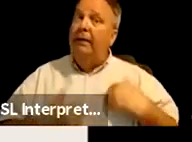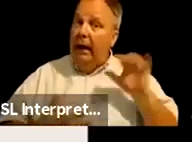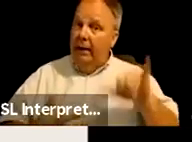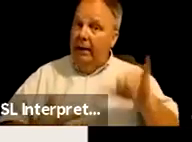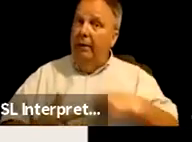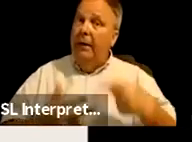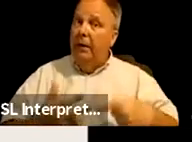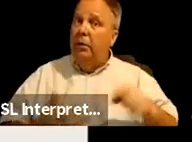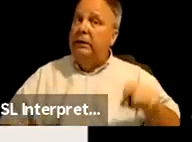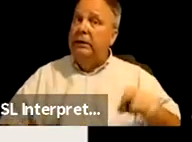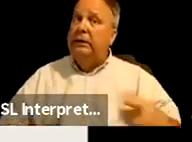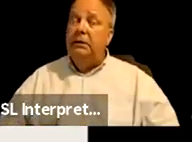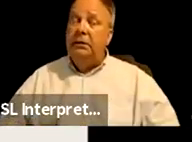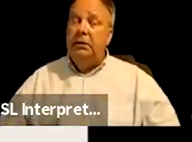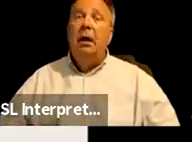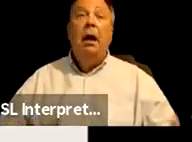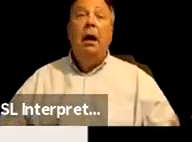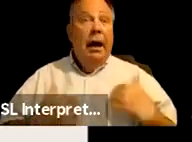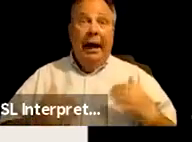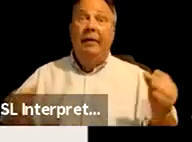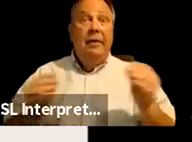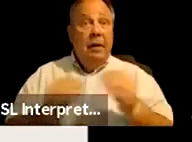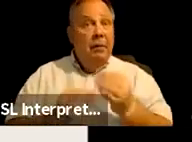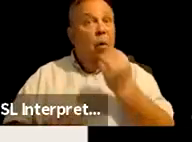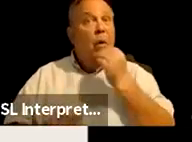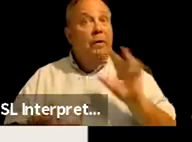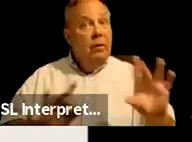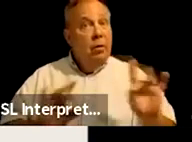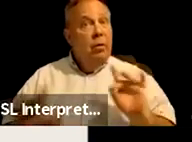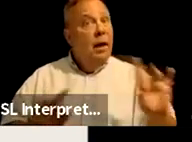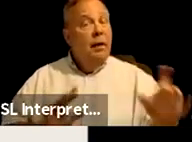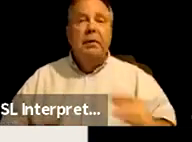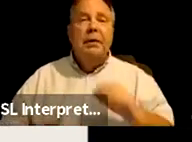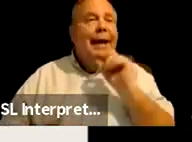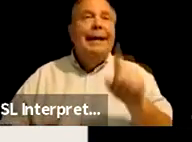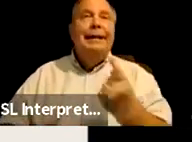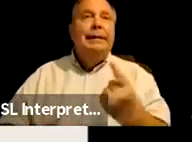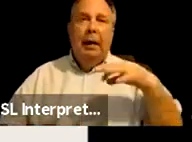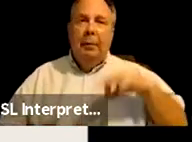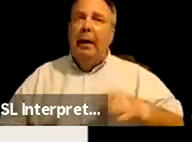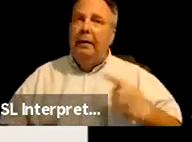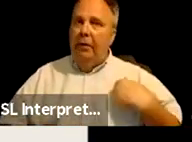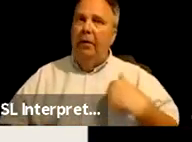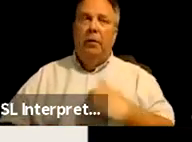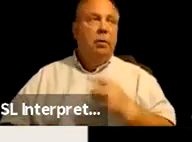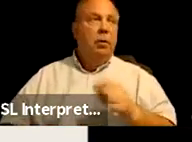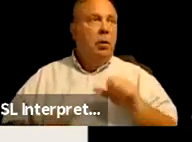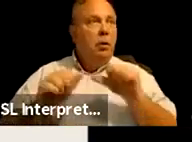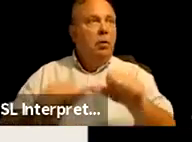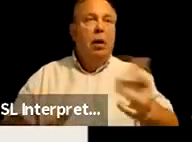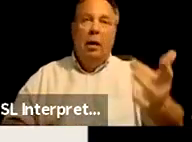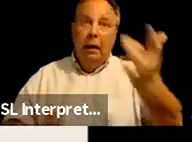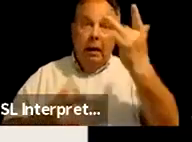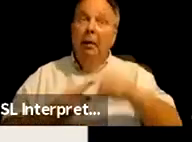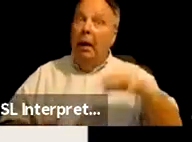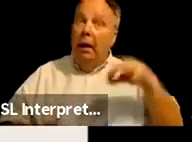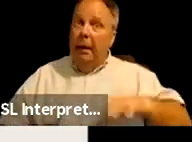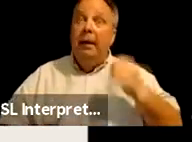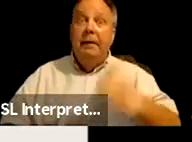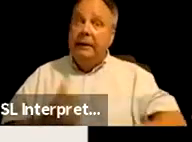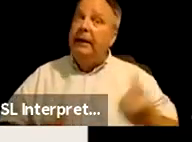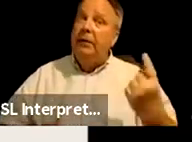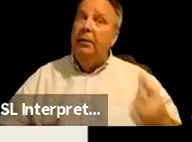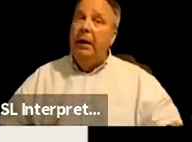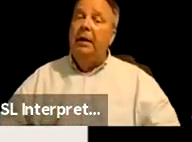having more food options also like it doesn't just benefit those of us who are chronically ill, but it benefits everybody.